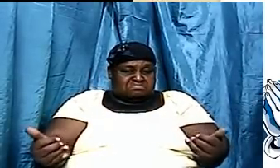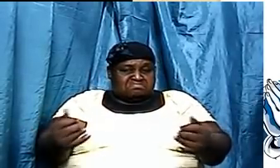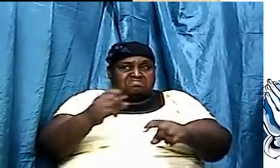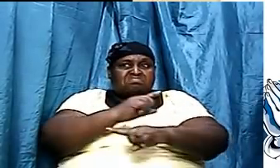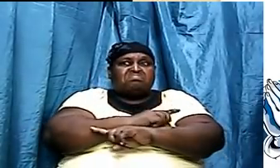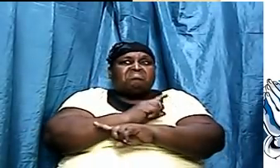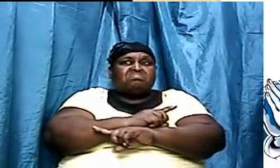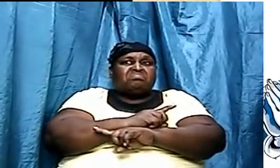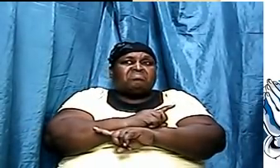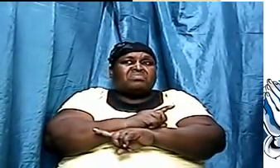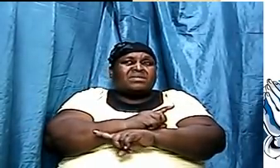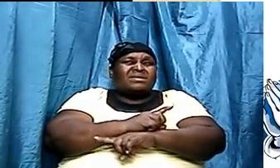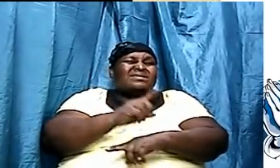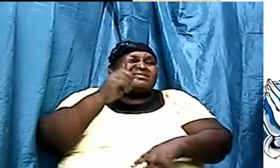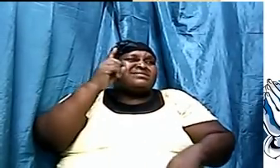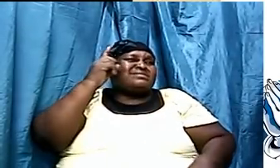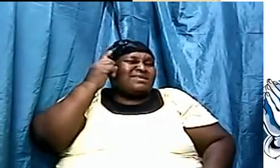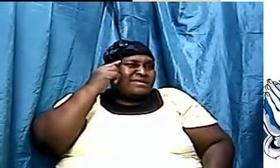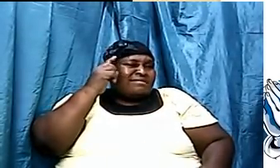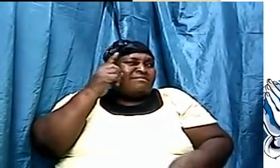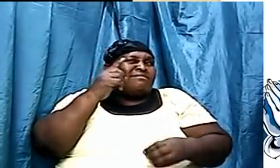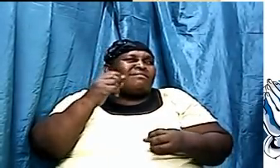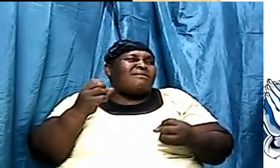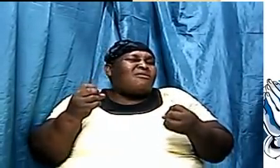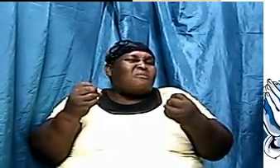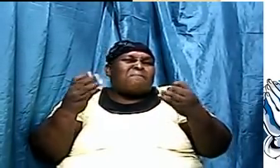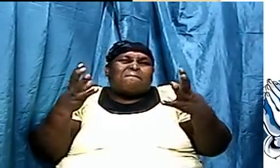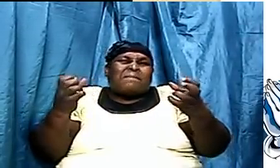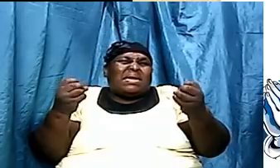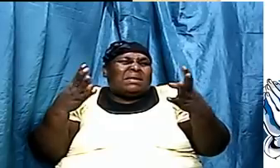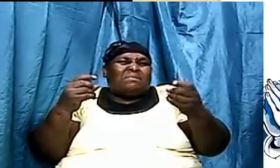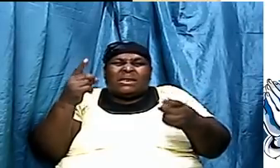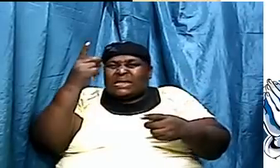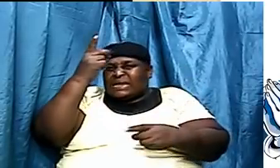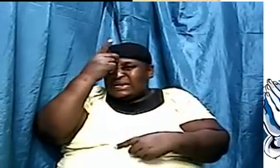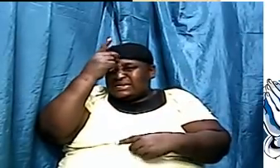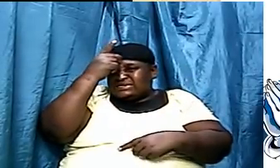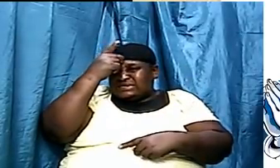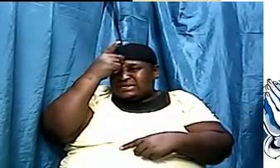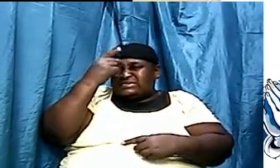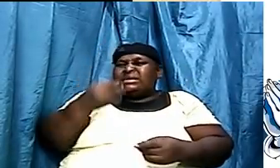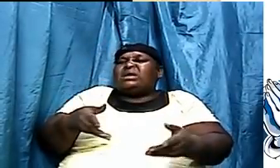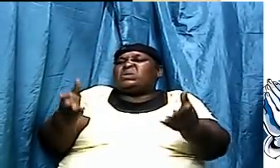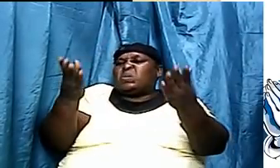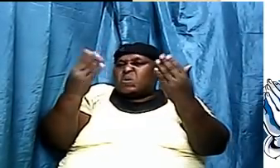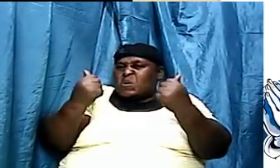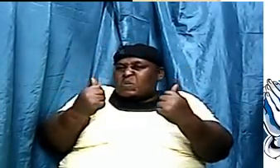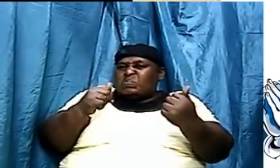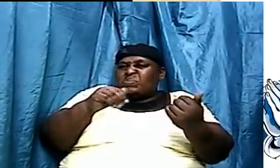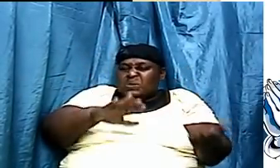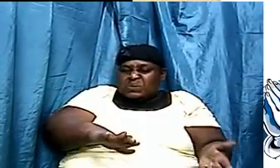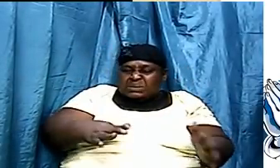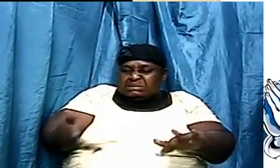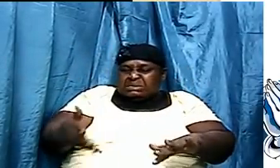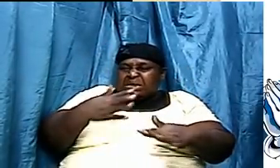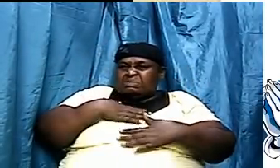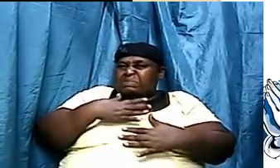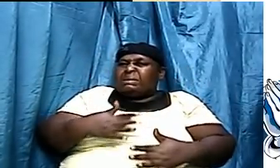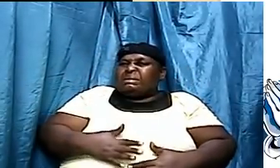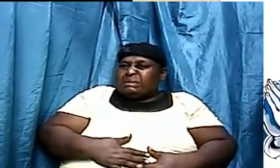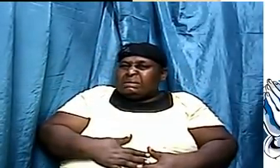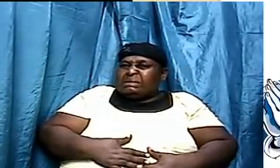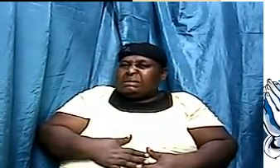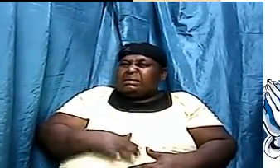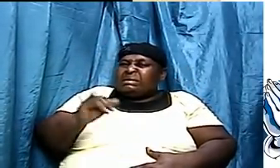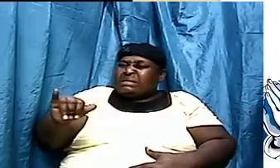Think about the amount of disease that comes by handling corpse and dead bodies. And this is what the priests did every day.